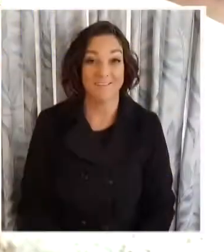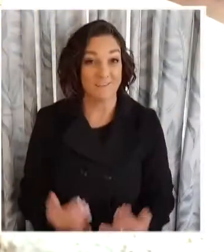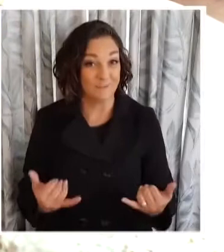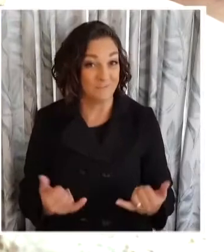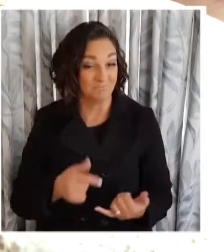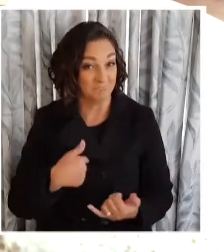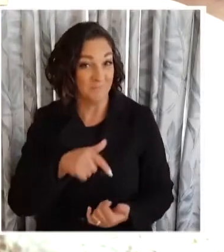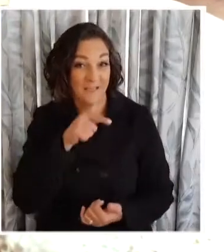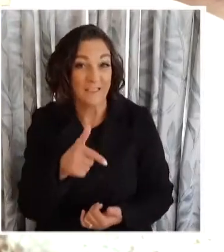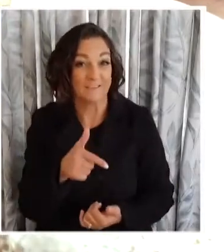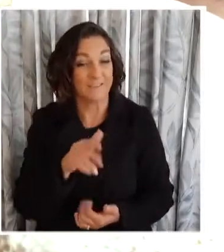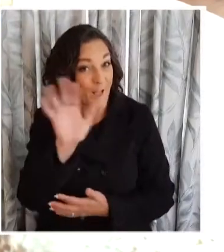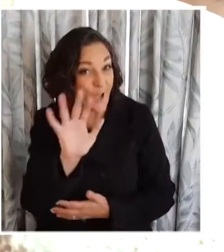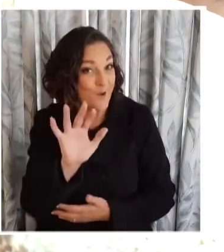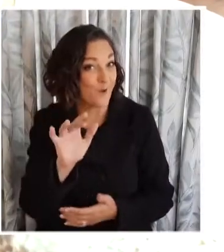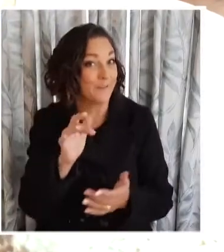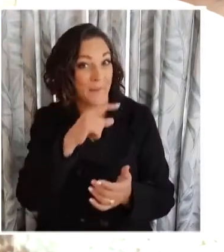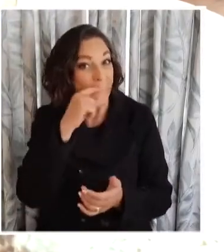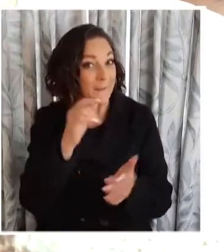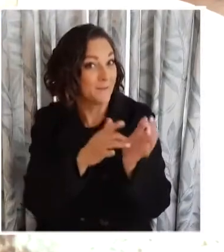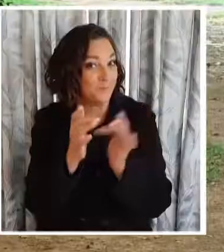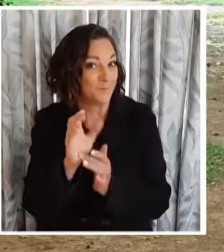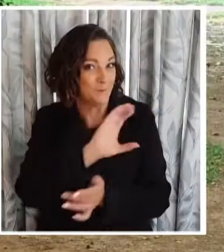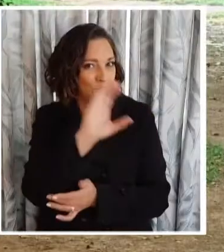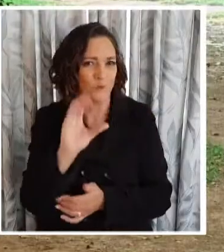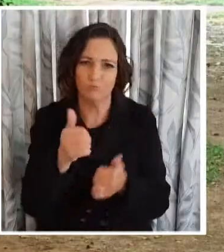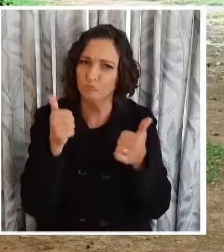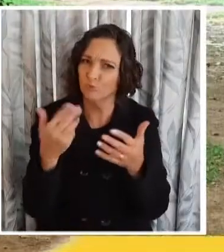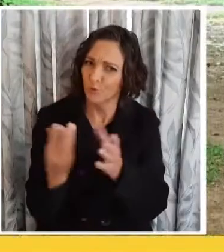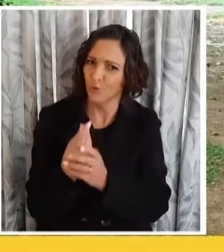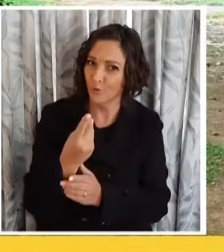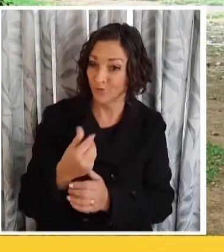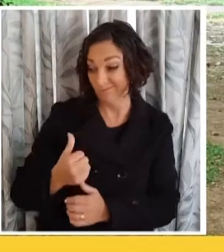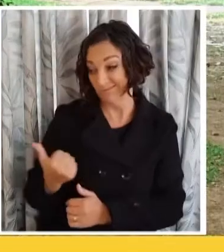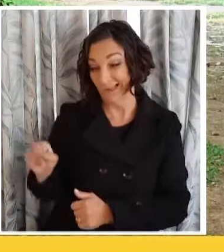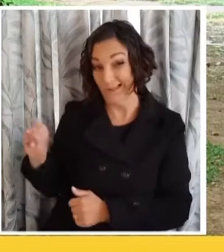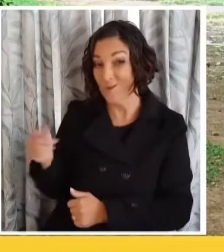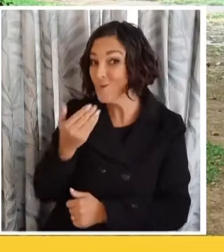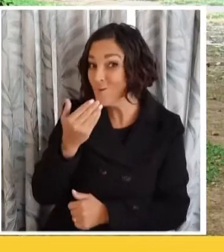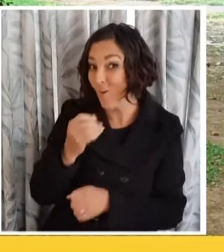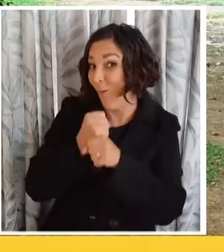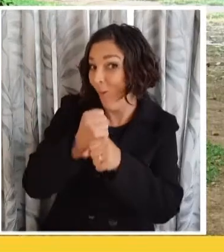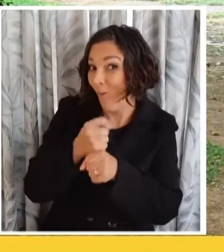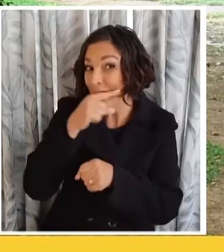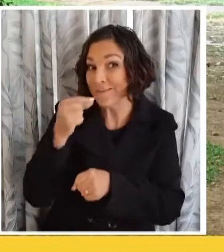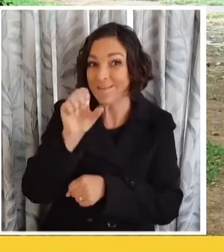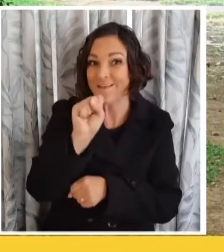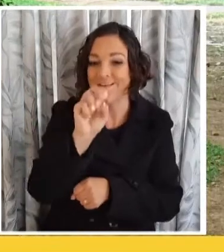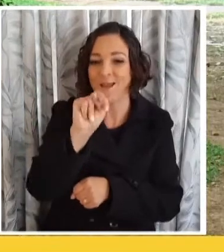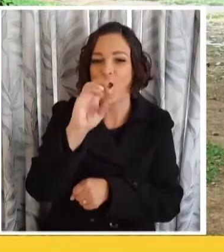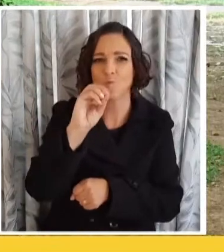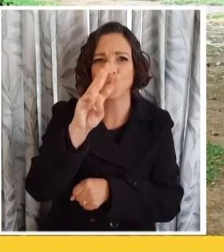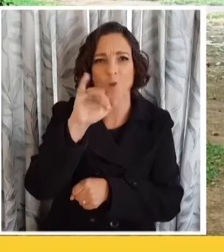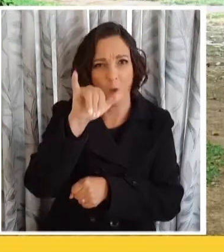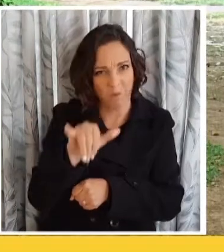I greet you in Jesus' precious name. It's so good to be with you again. I've got Snowy, my horse, with you, and we want to tell you a